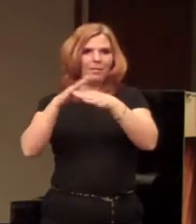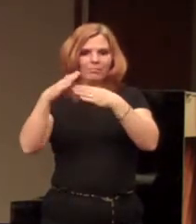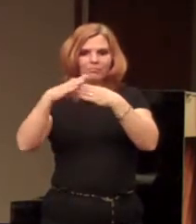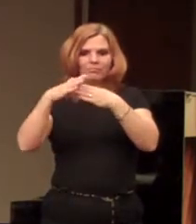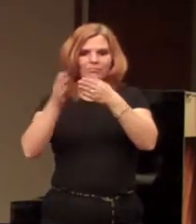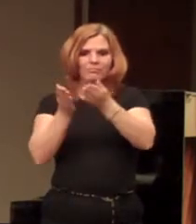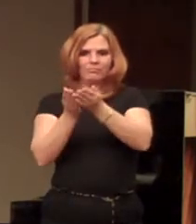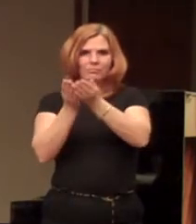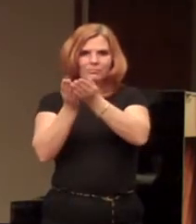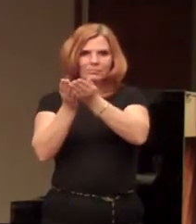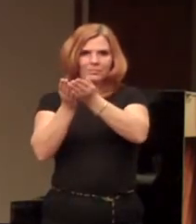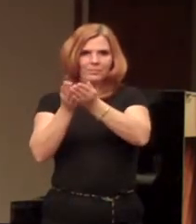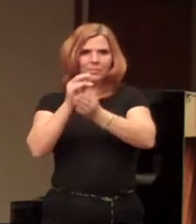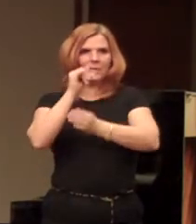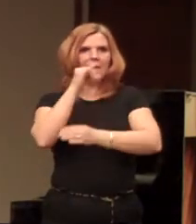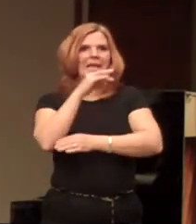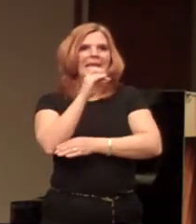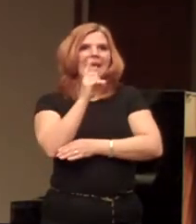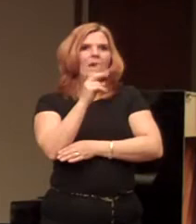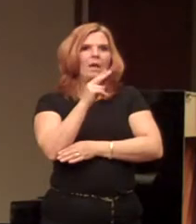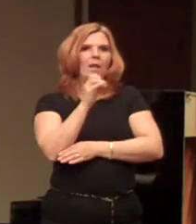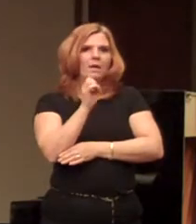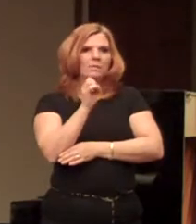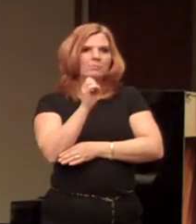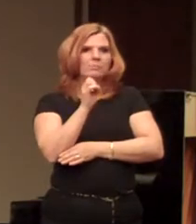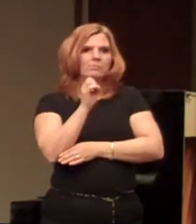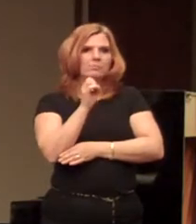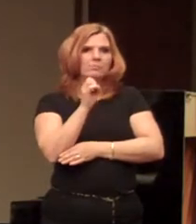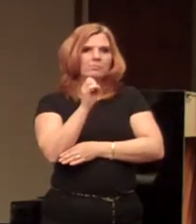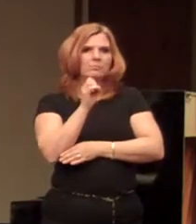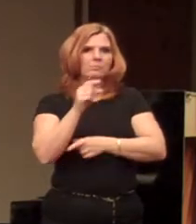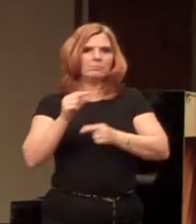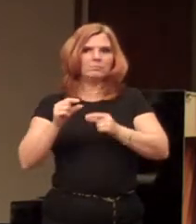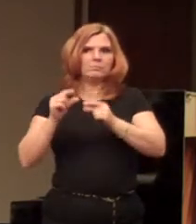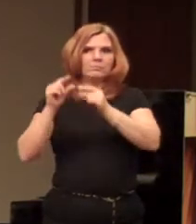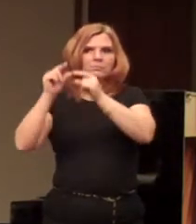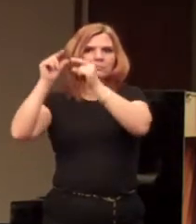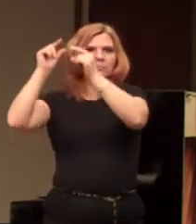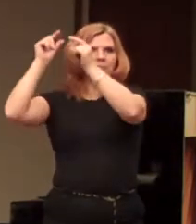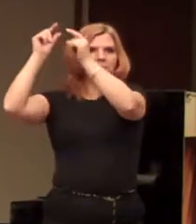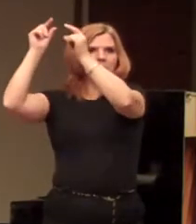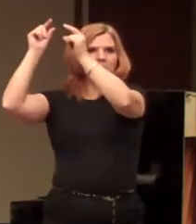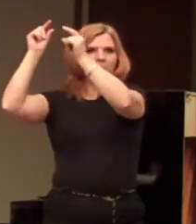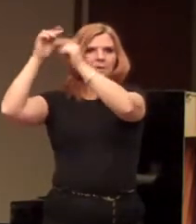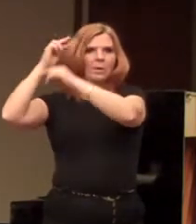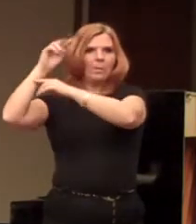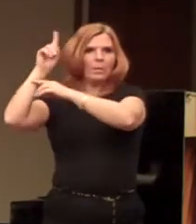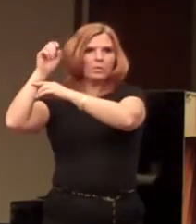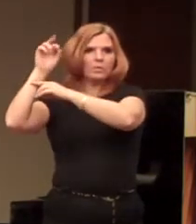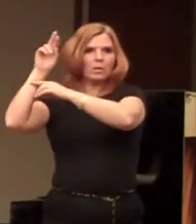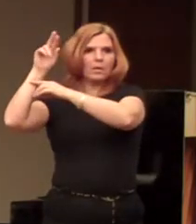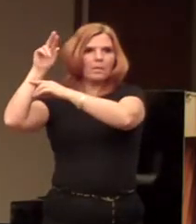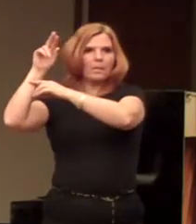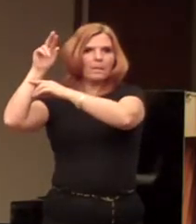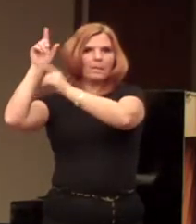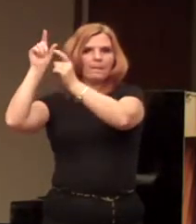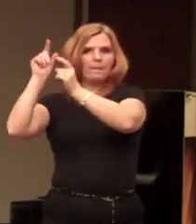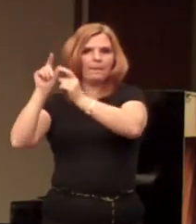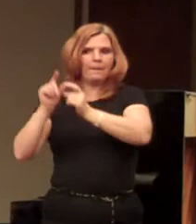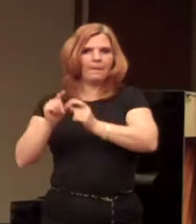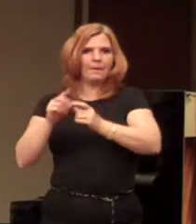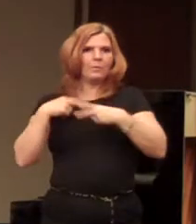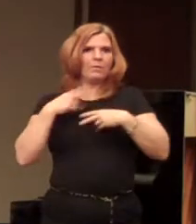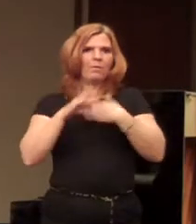We have an incline in Wheeling. Down that would go up to Mozart. So we have